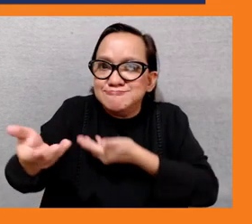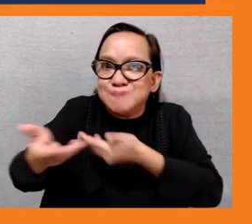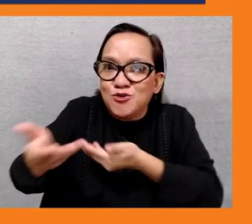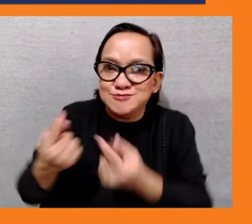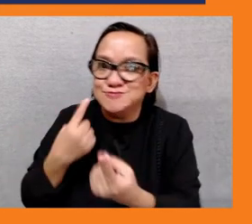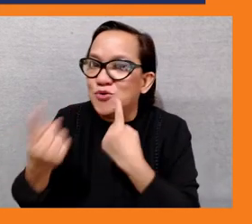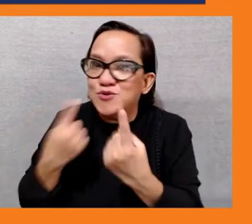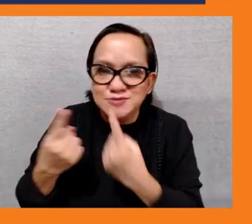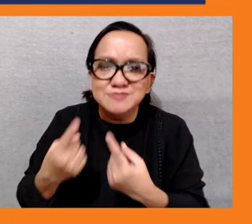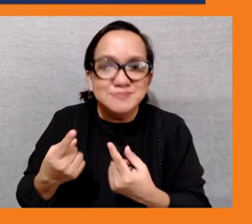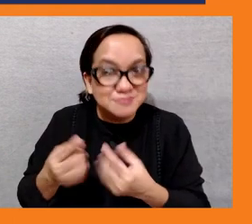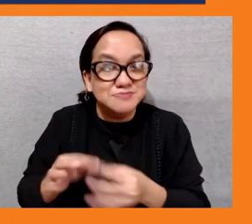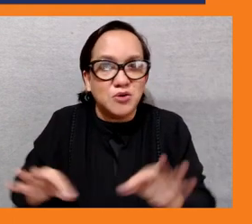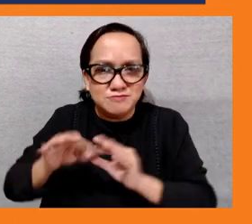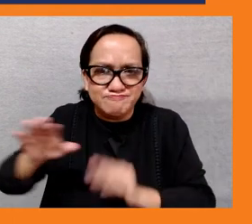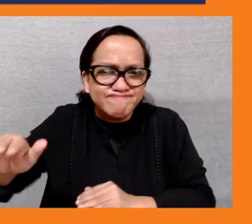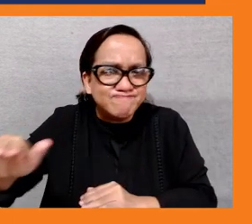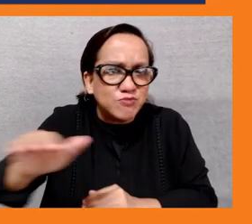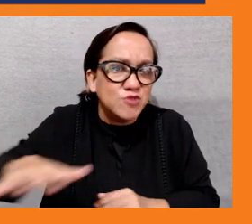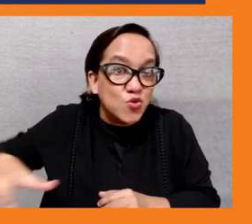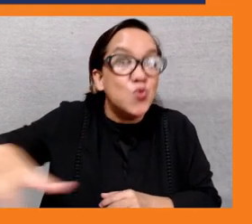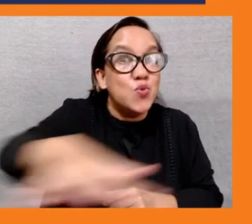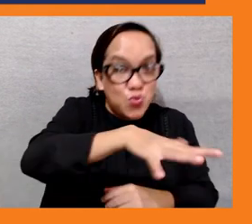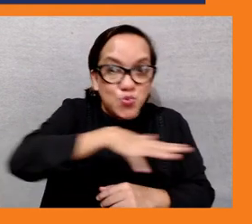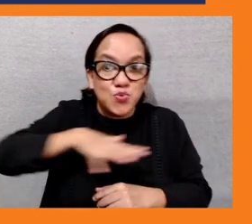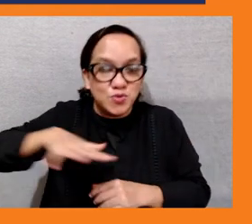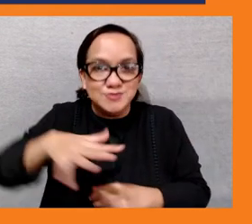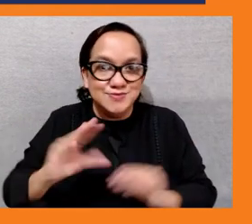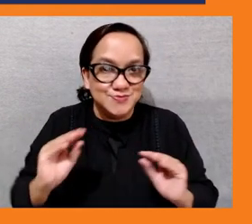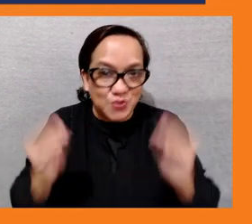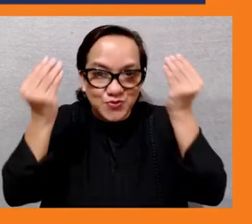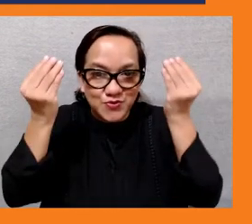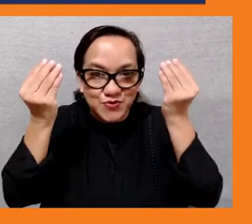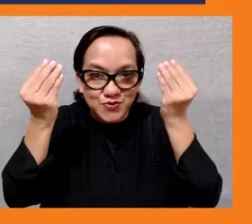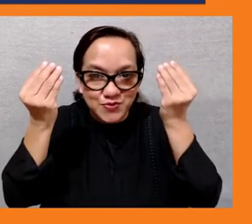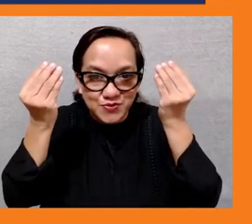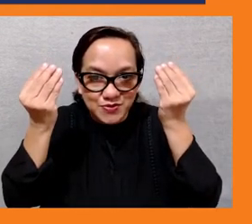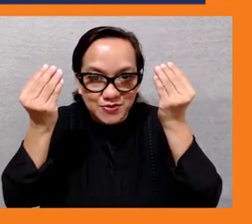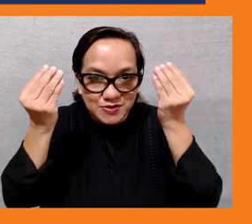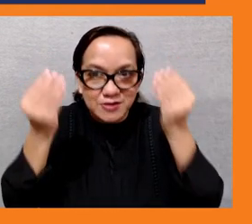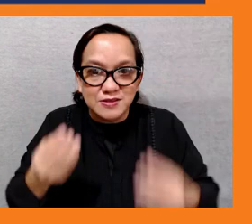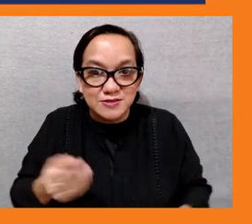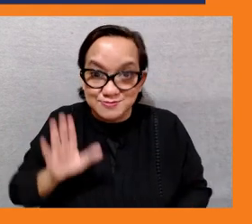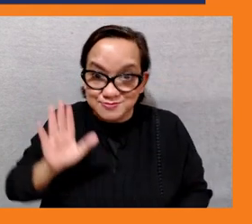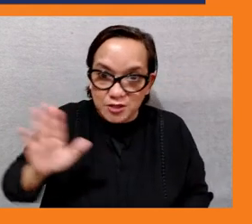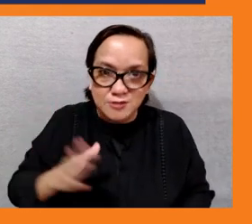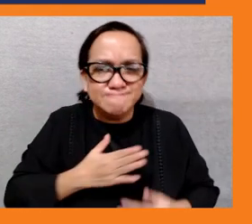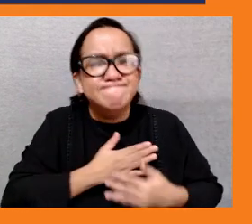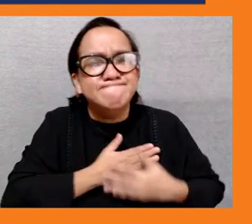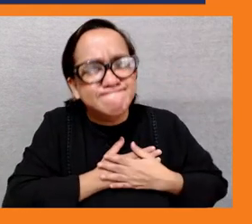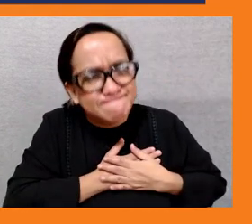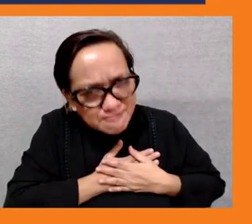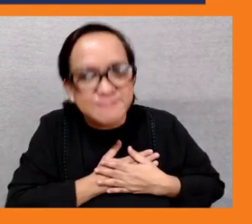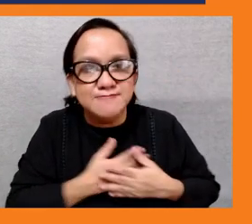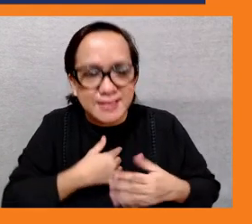the young youngsters one because it shows that they were willing to they were willing to learn more of the climate change itself and it's